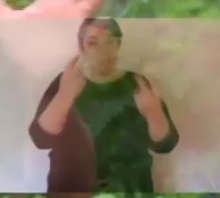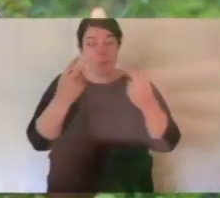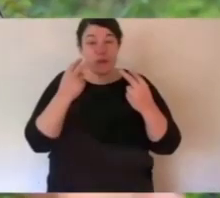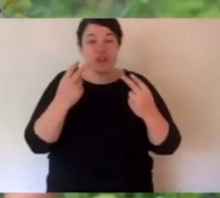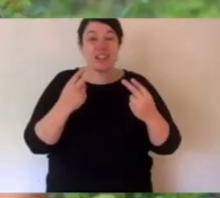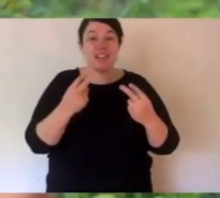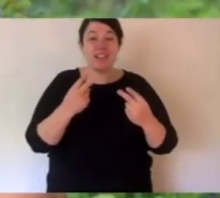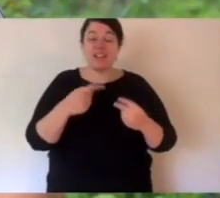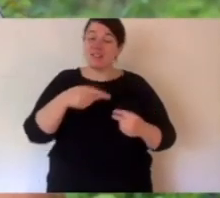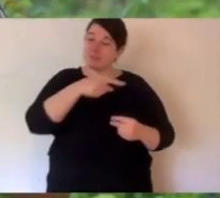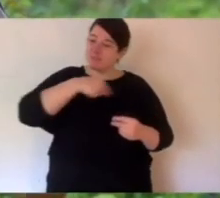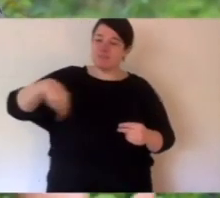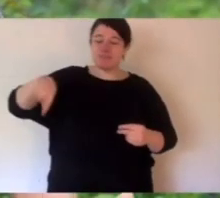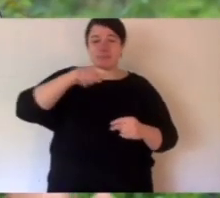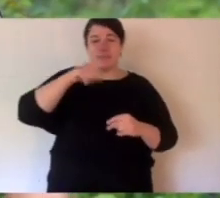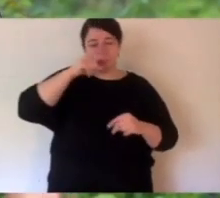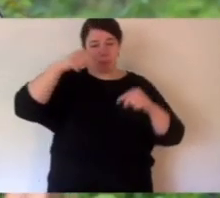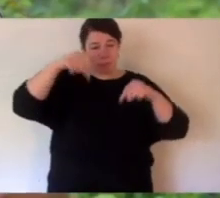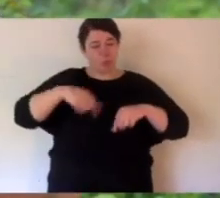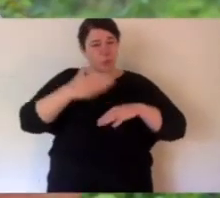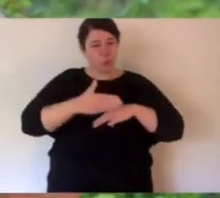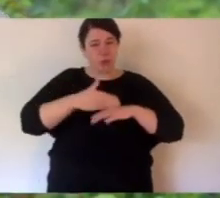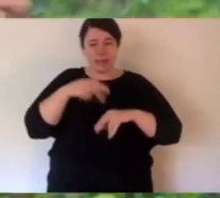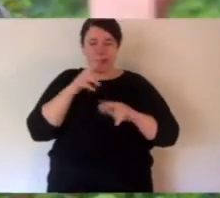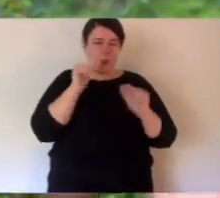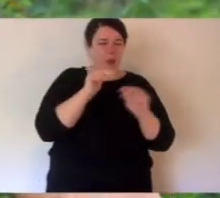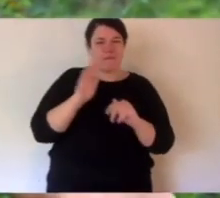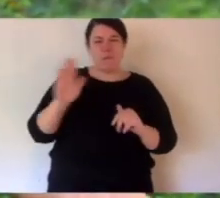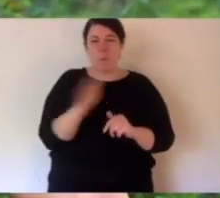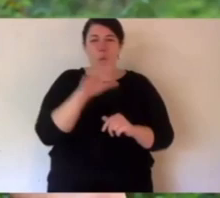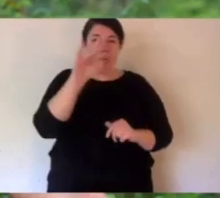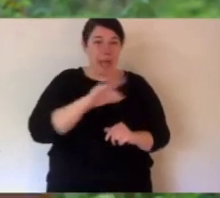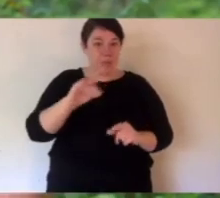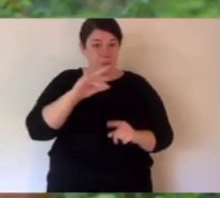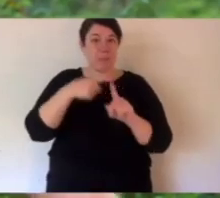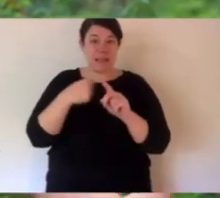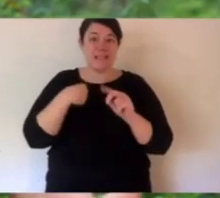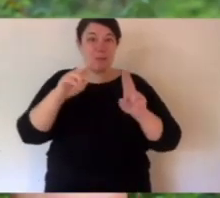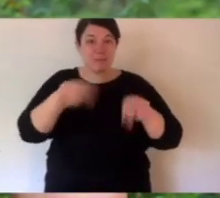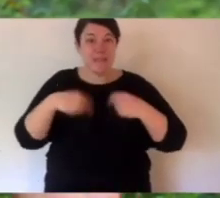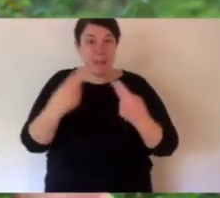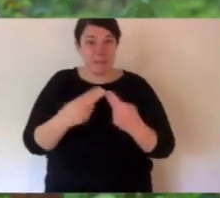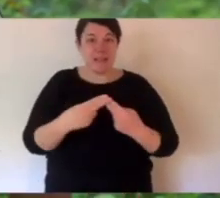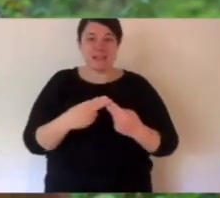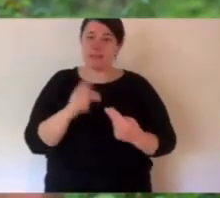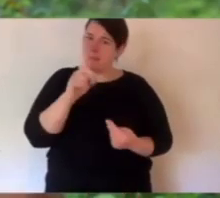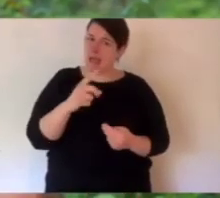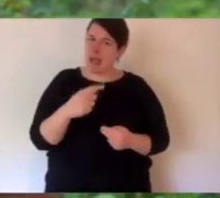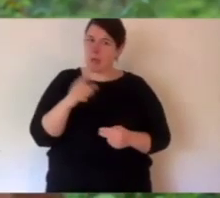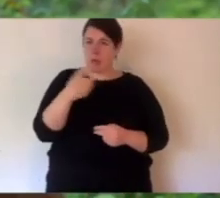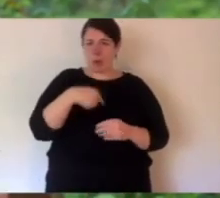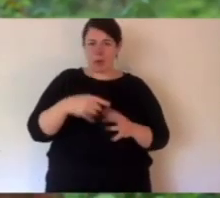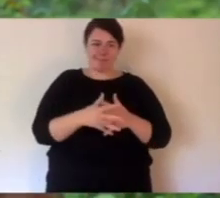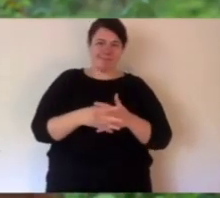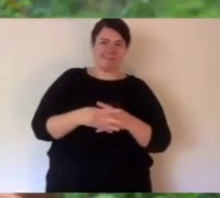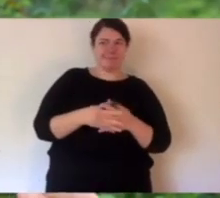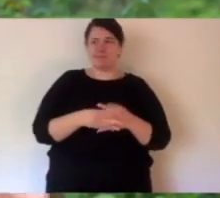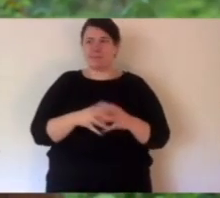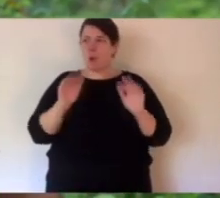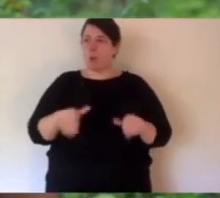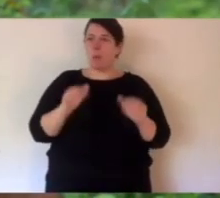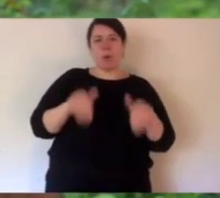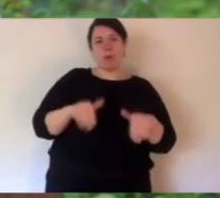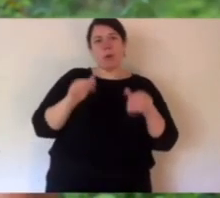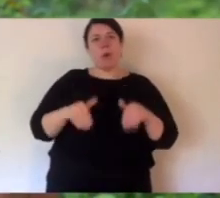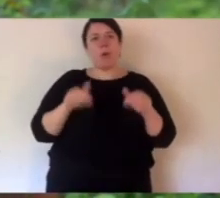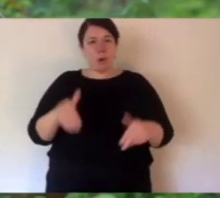Thanks for watching everyone. The Keepers and I are looking after all of our animals and our families. But we all have a bit of extra time at the